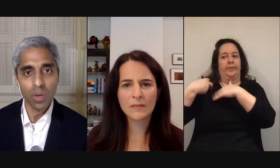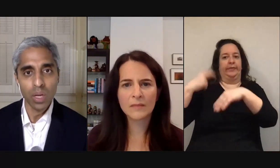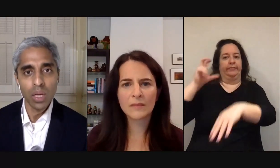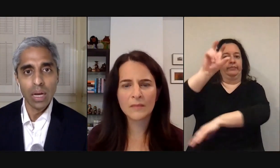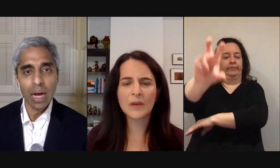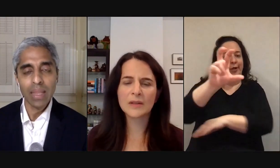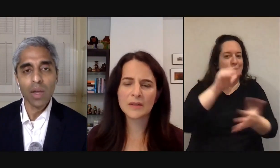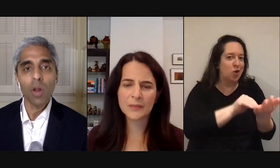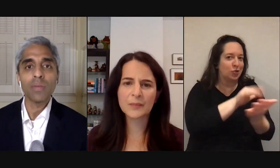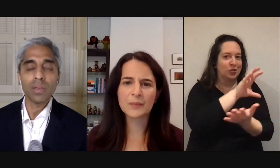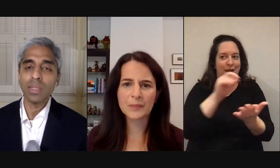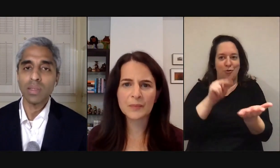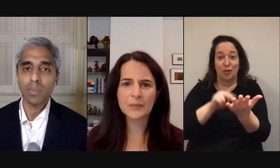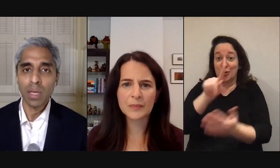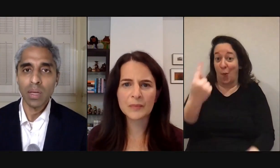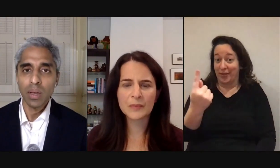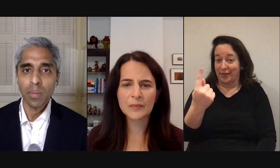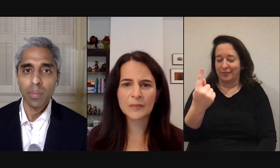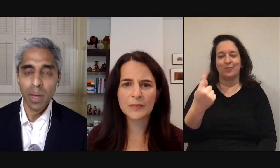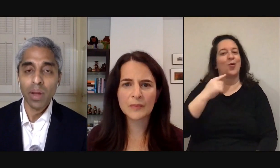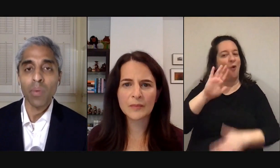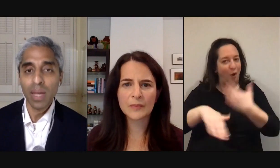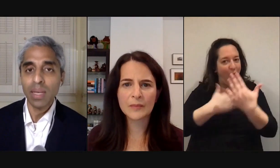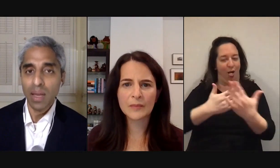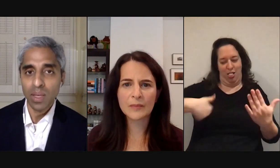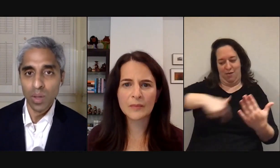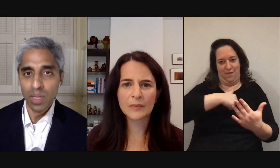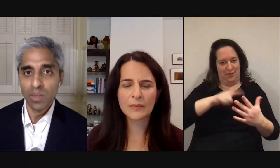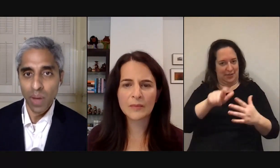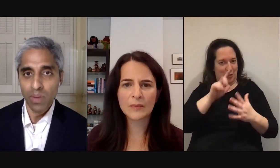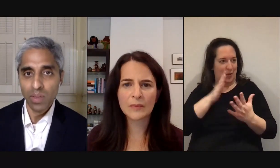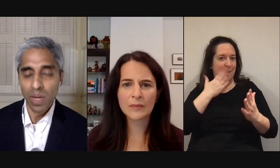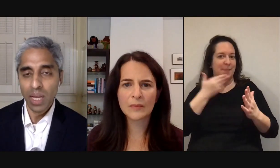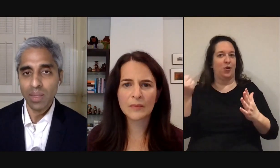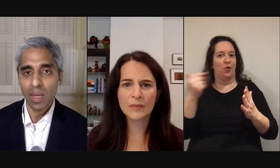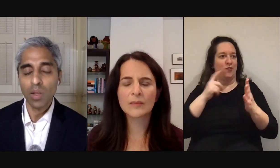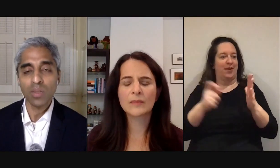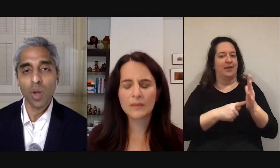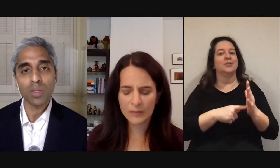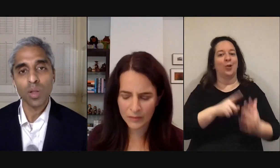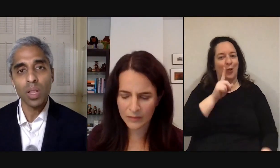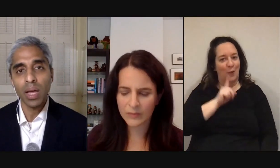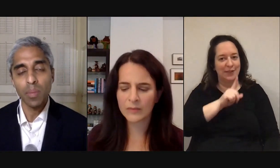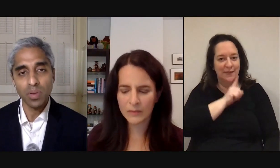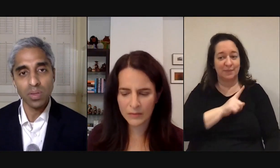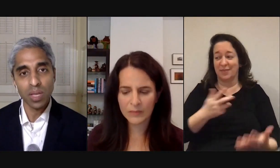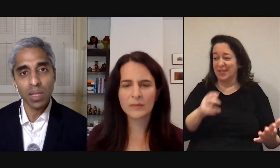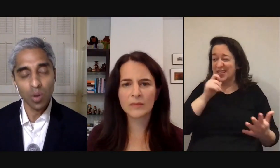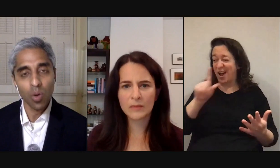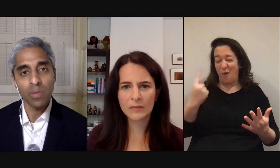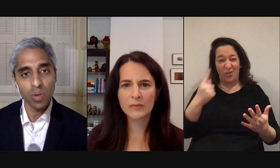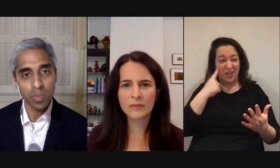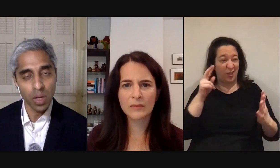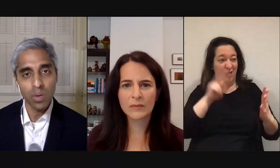doctors alone i think all of us need to be better at recognizing loneliness around us recognizing that it doesn't always look like a person